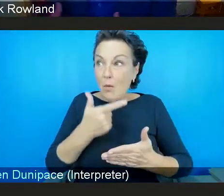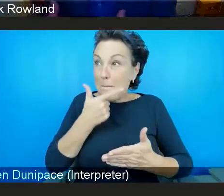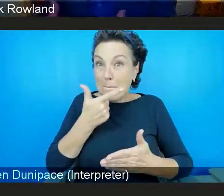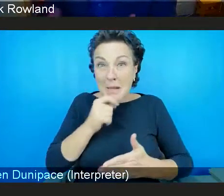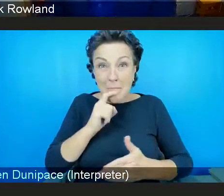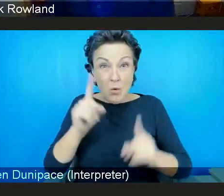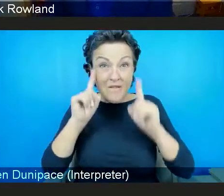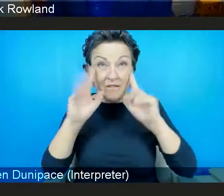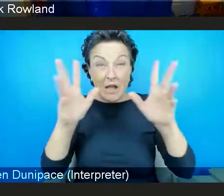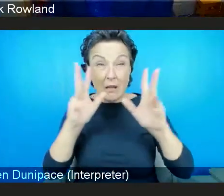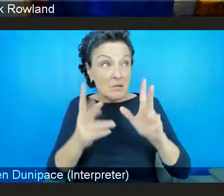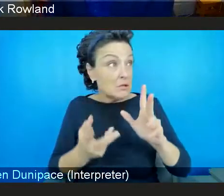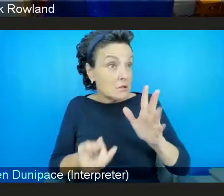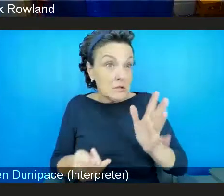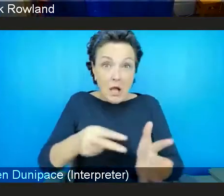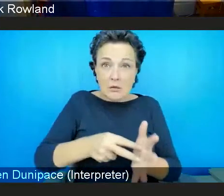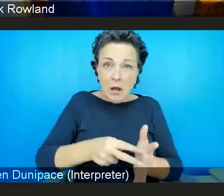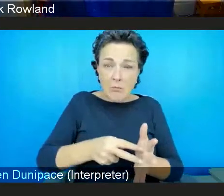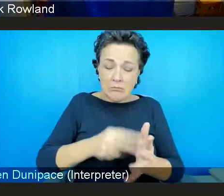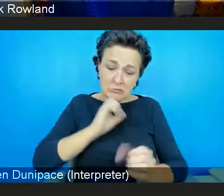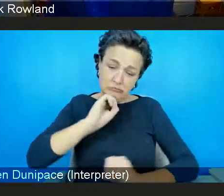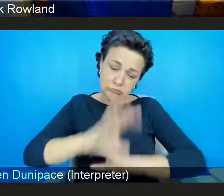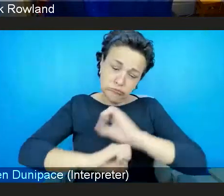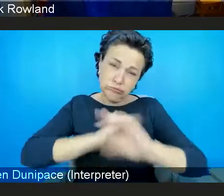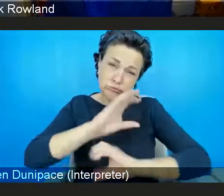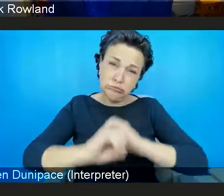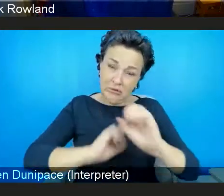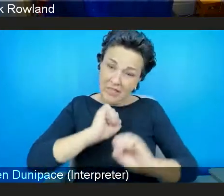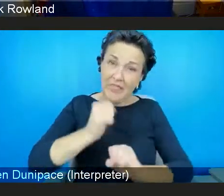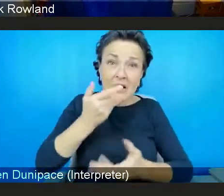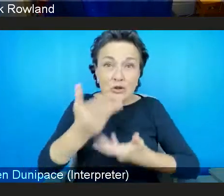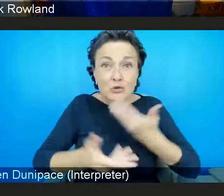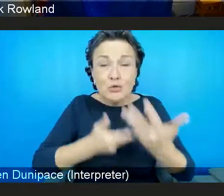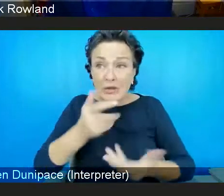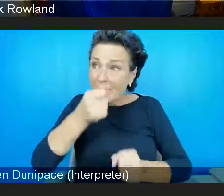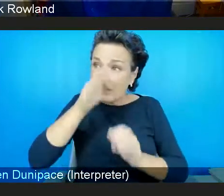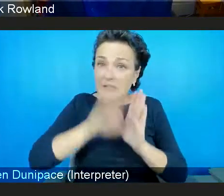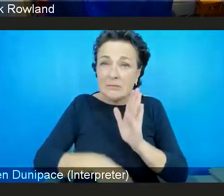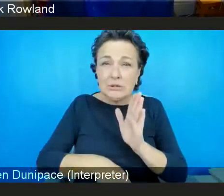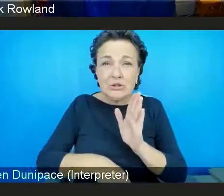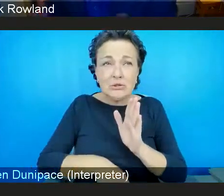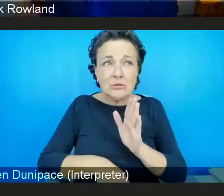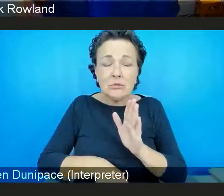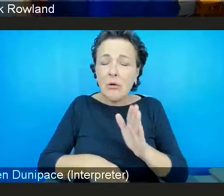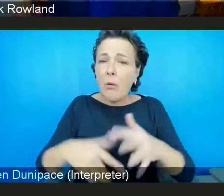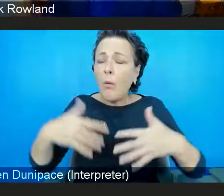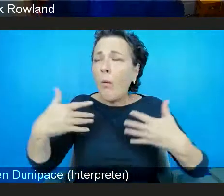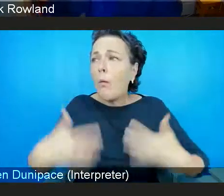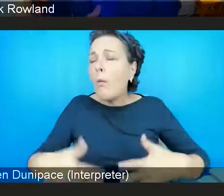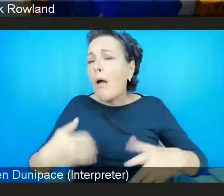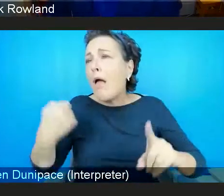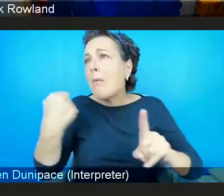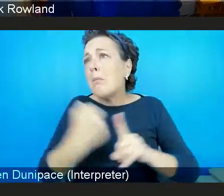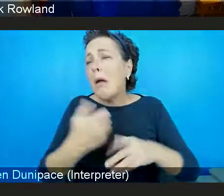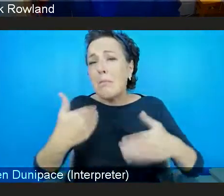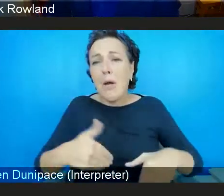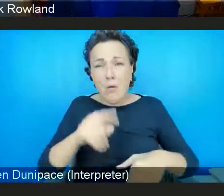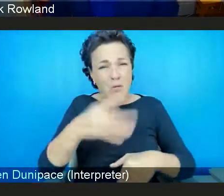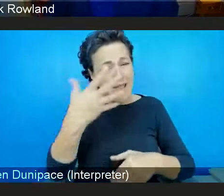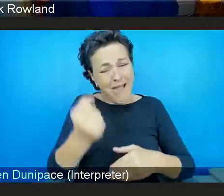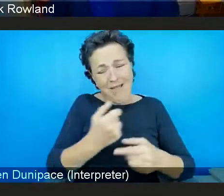confidently and so powerfully. And we work with, you know, actors like David Harewood or sports people like